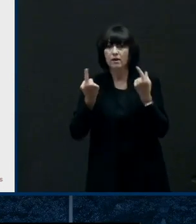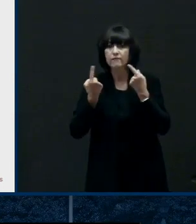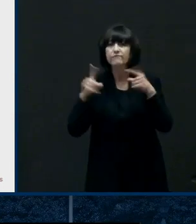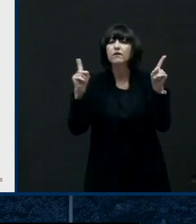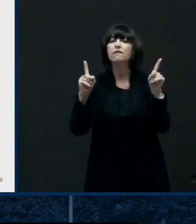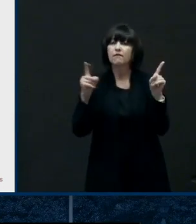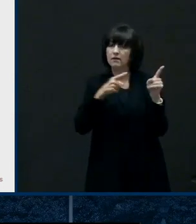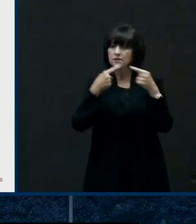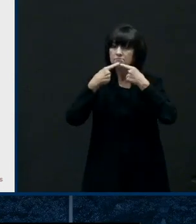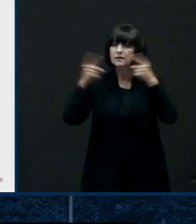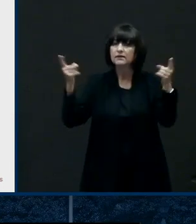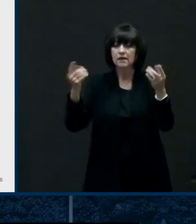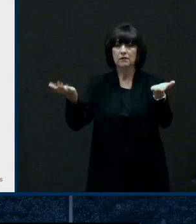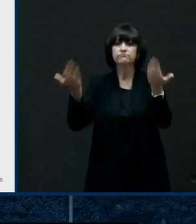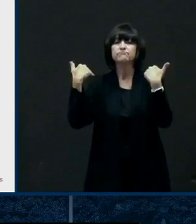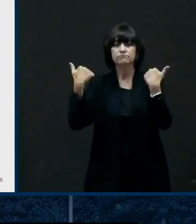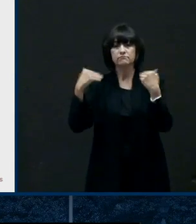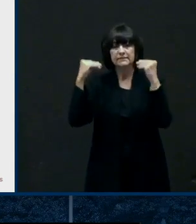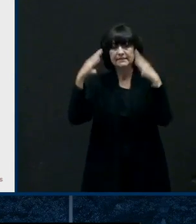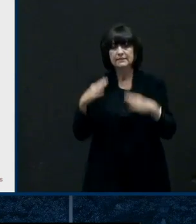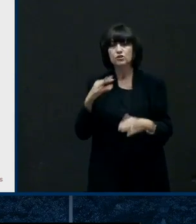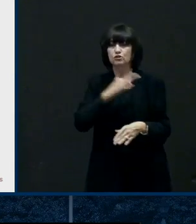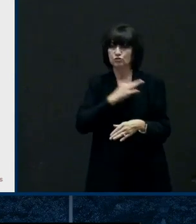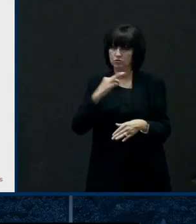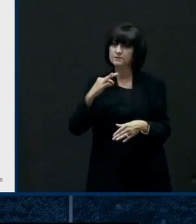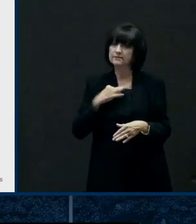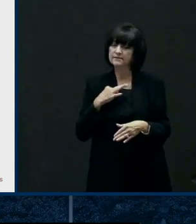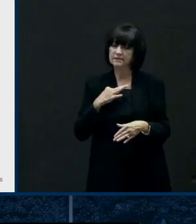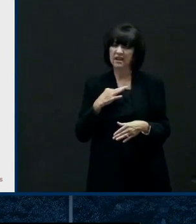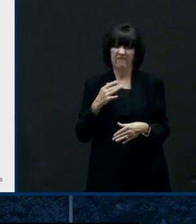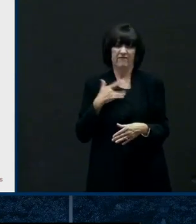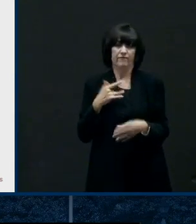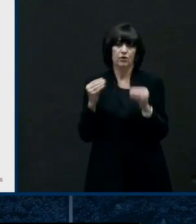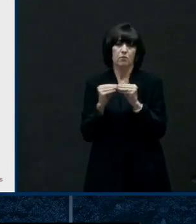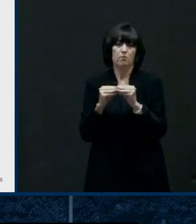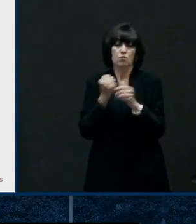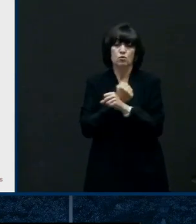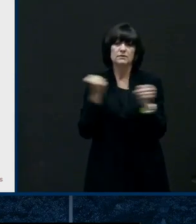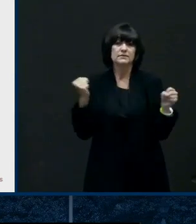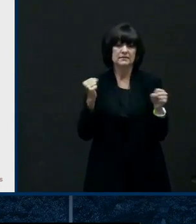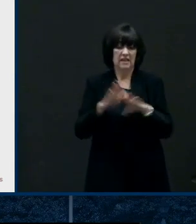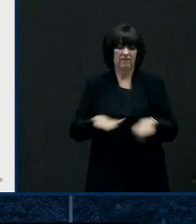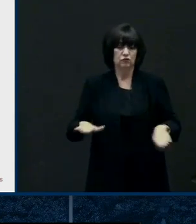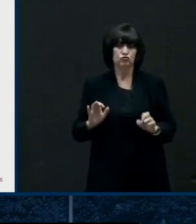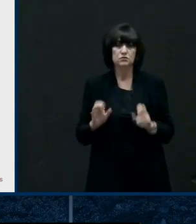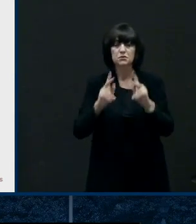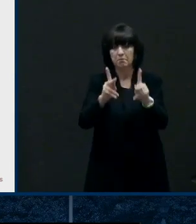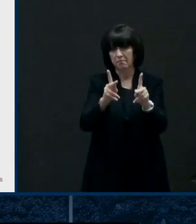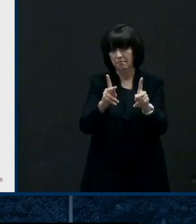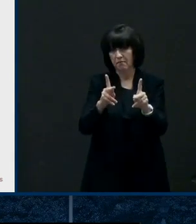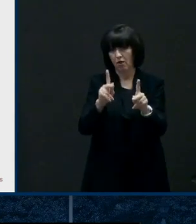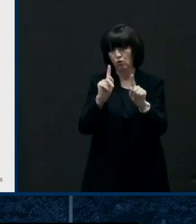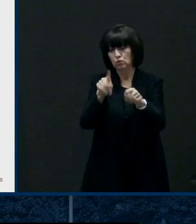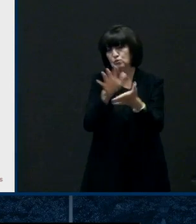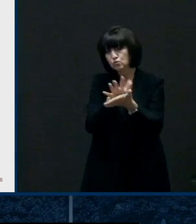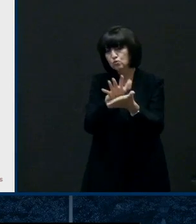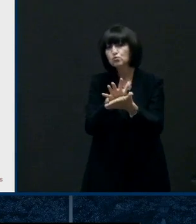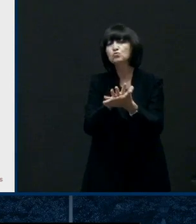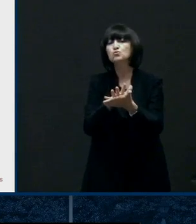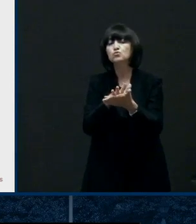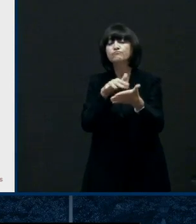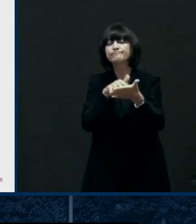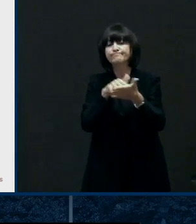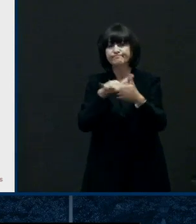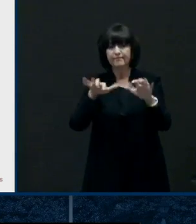hopefully that'll make it just that much more safer as we get students back in the classroom so the second part of that and something we're working on it's a little bit moving